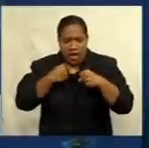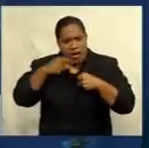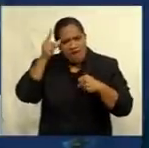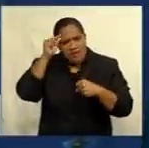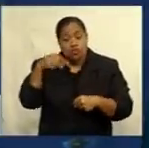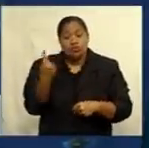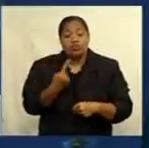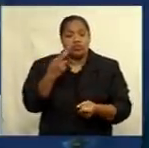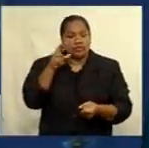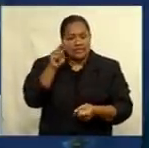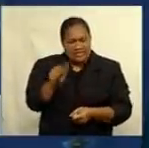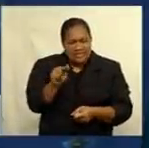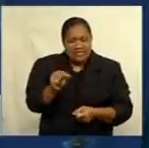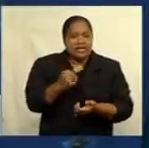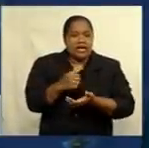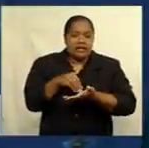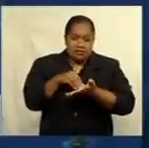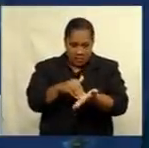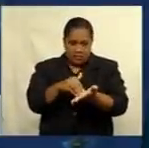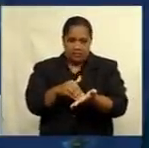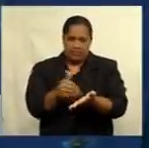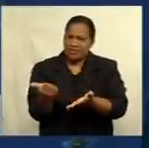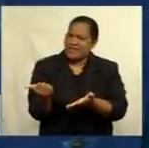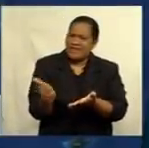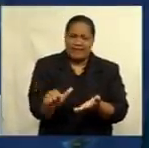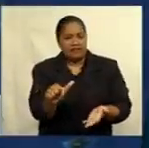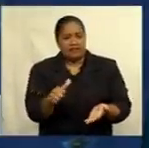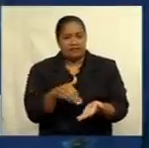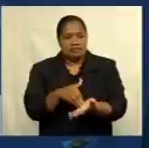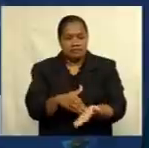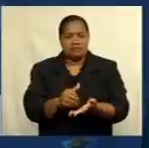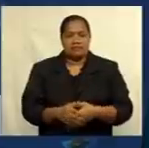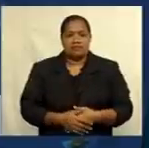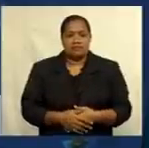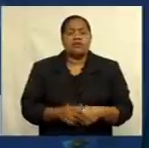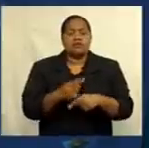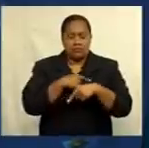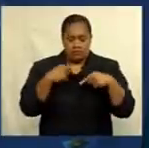need assistance in any form so else we can win this fight together.